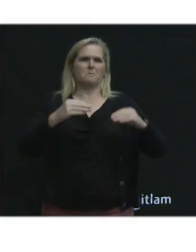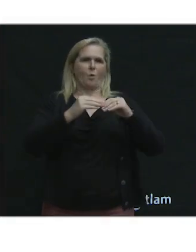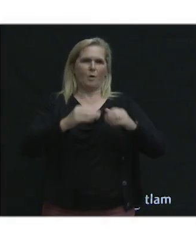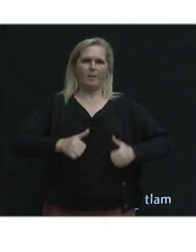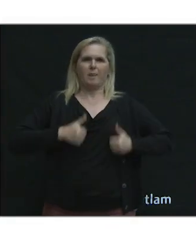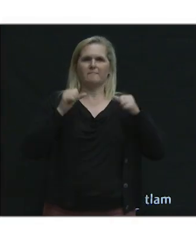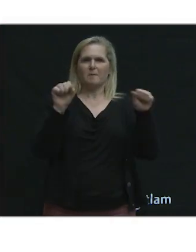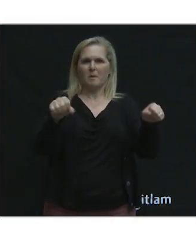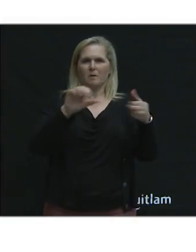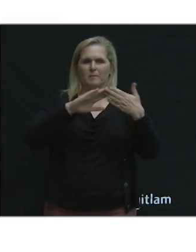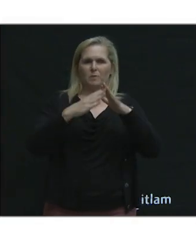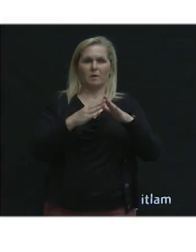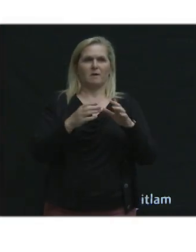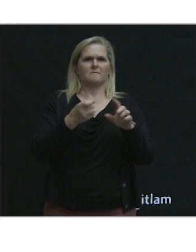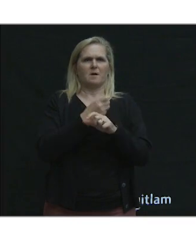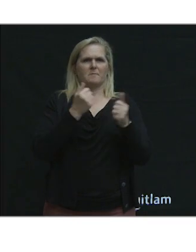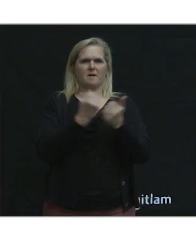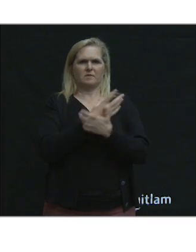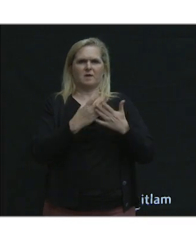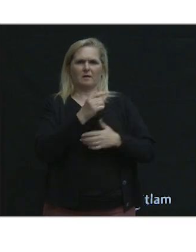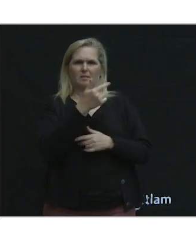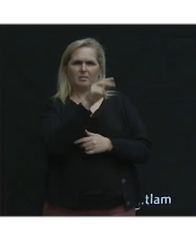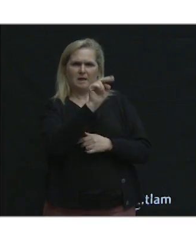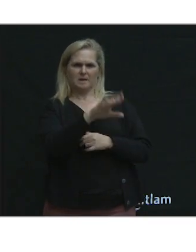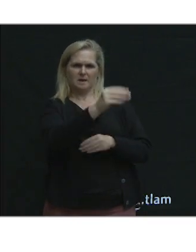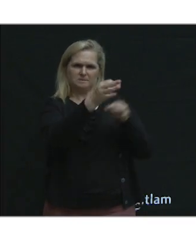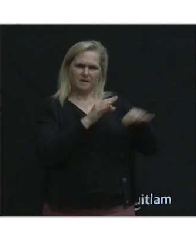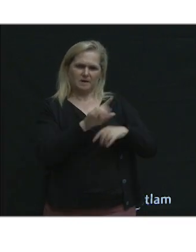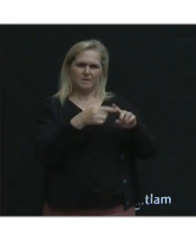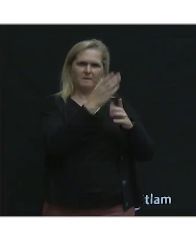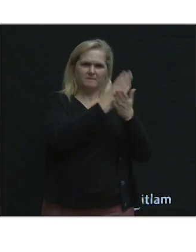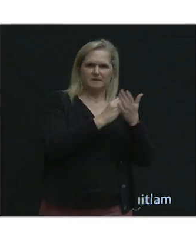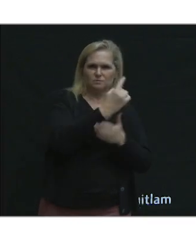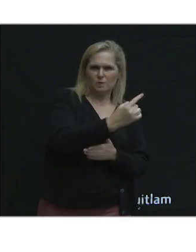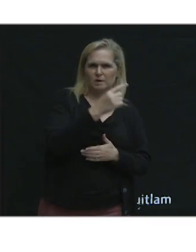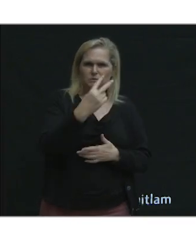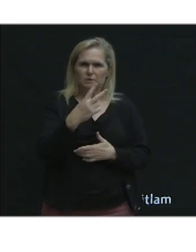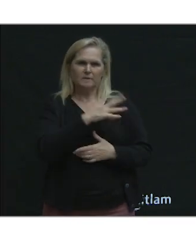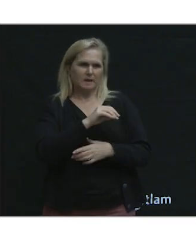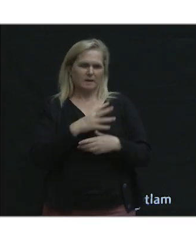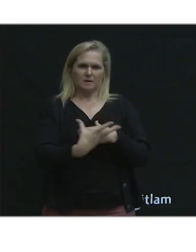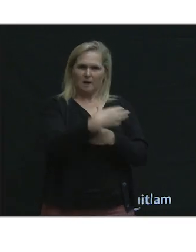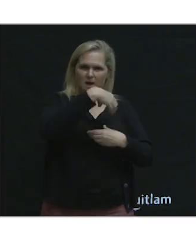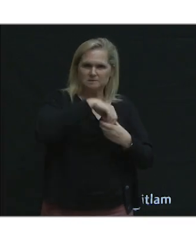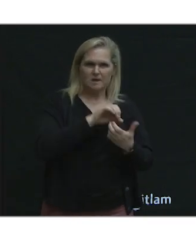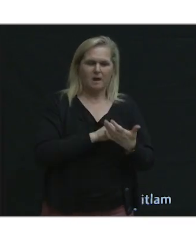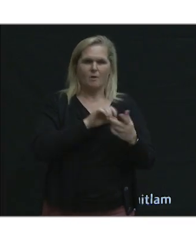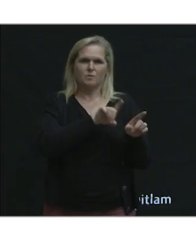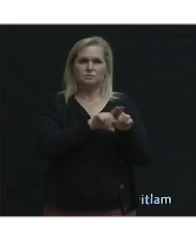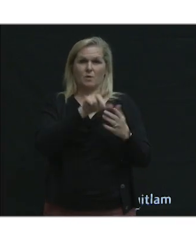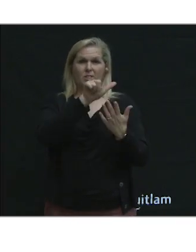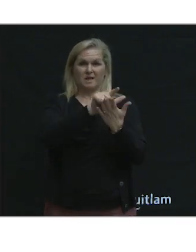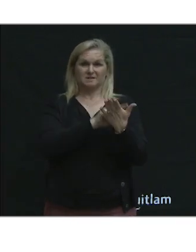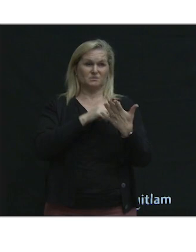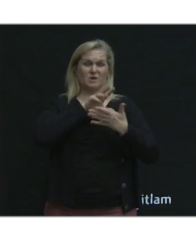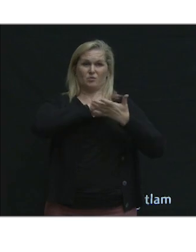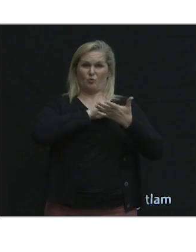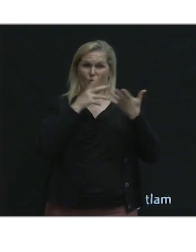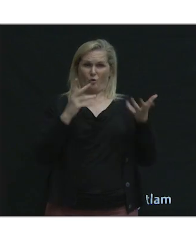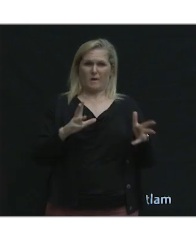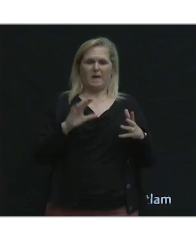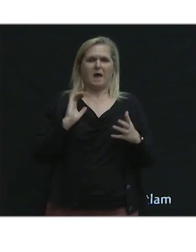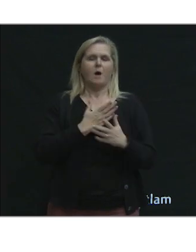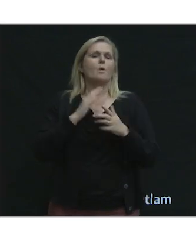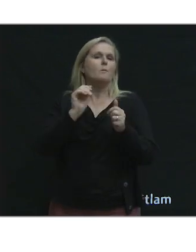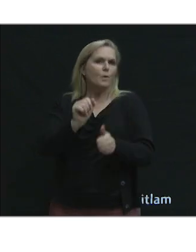everything that we've heard, uh, from Glenn about the phase one, phase two engagement and lessons learned, our proposed